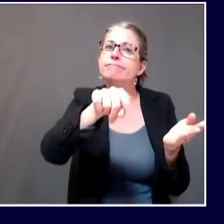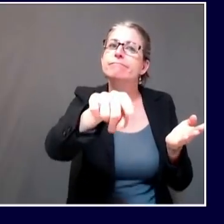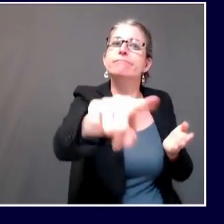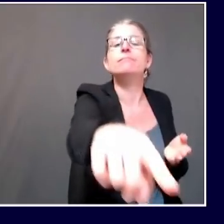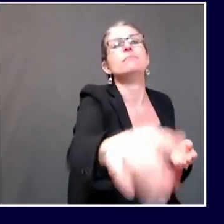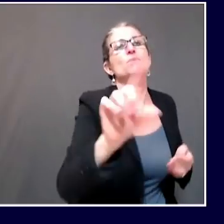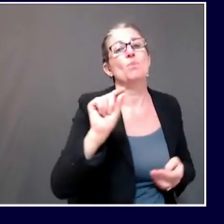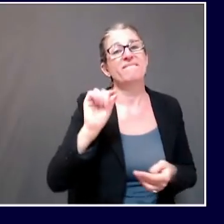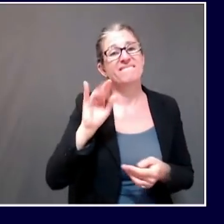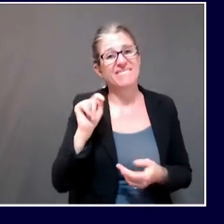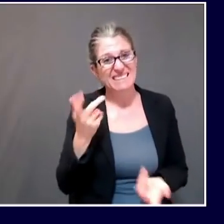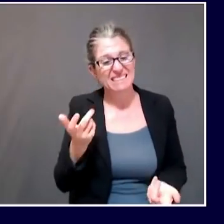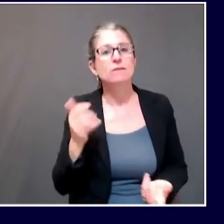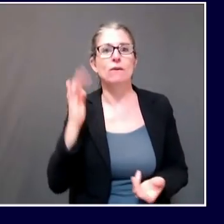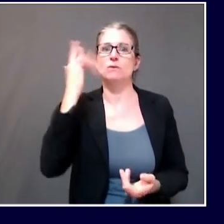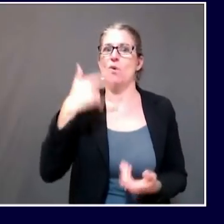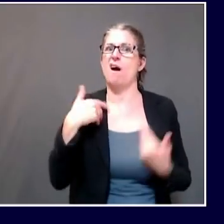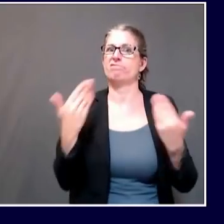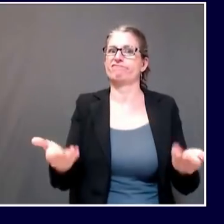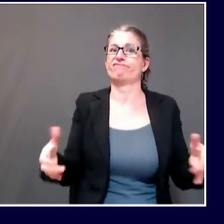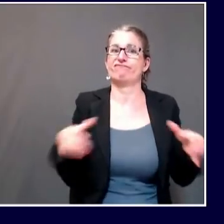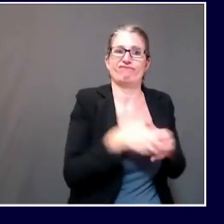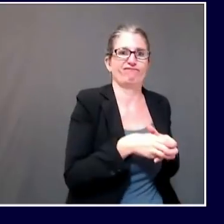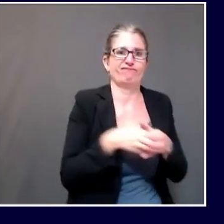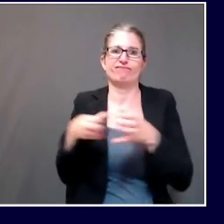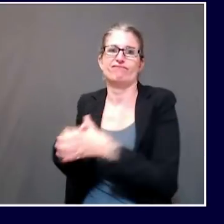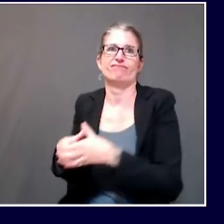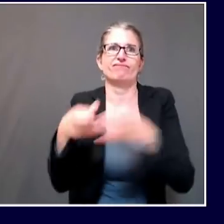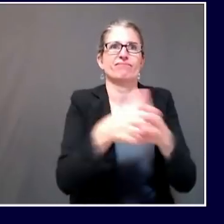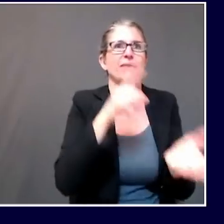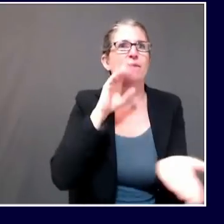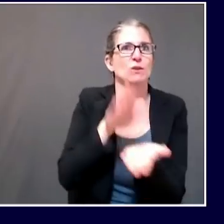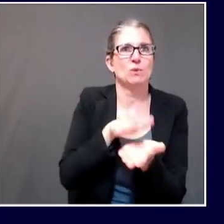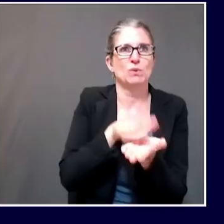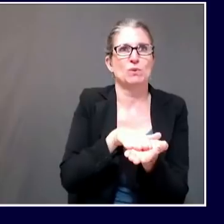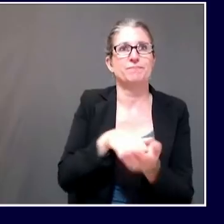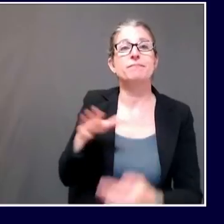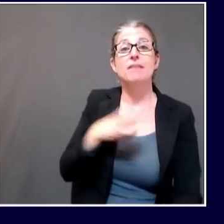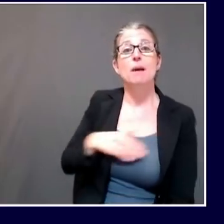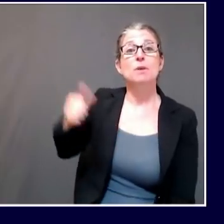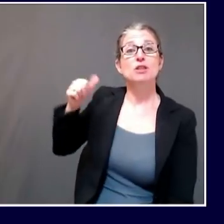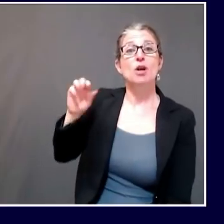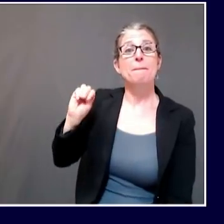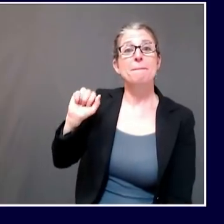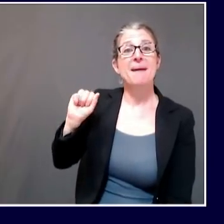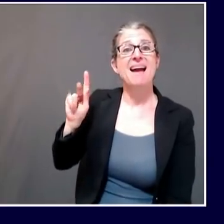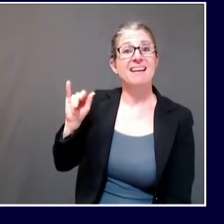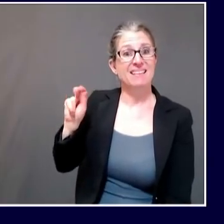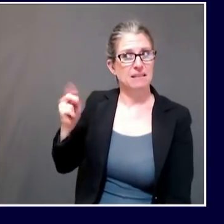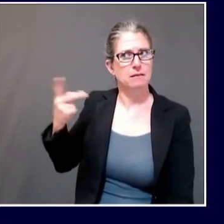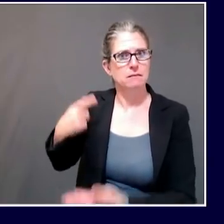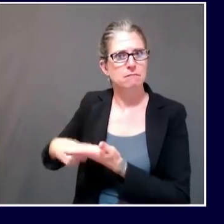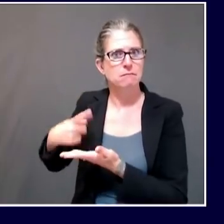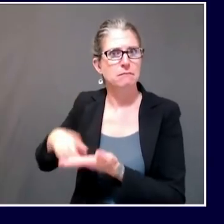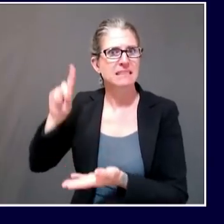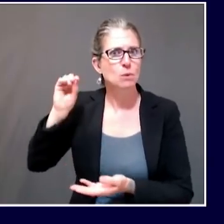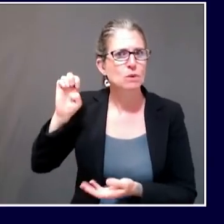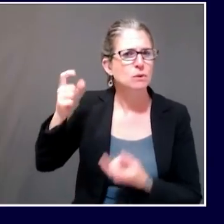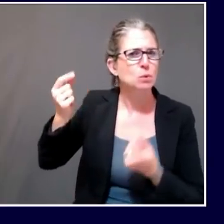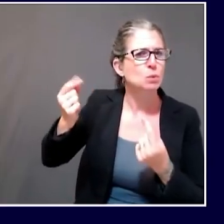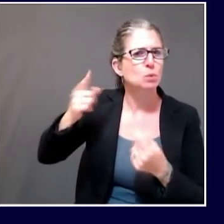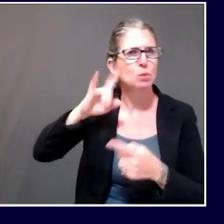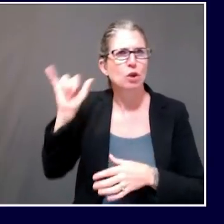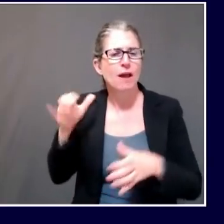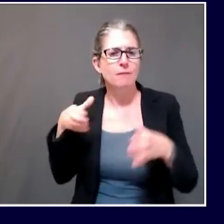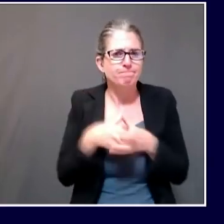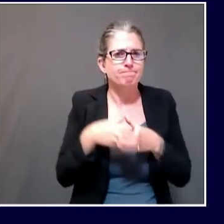at DOE, our view will be that where there is a single case of COVID-19 within a classroom, all of the